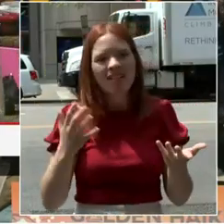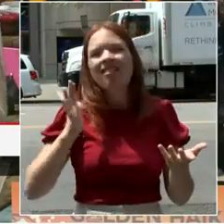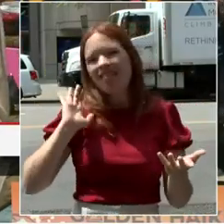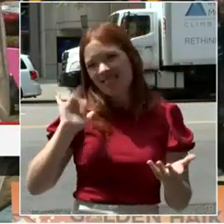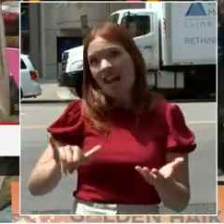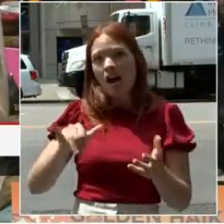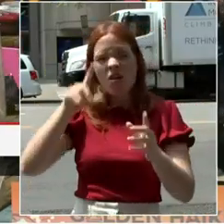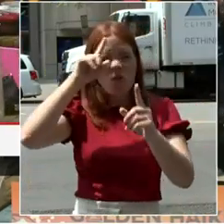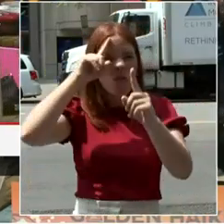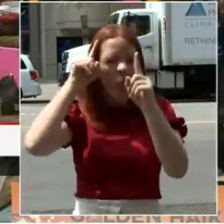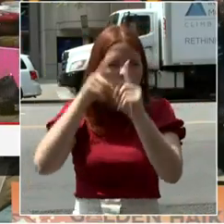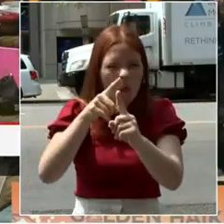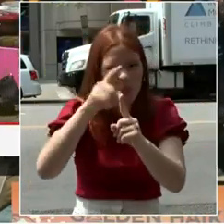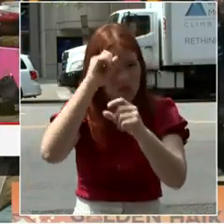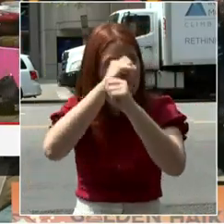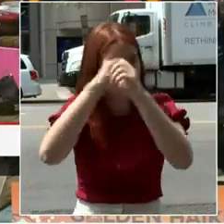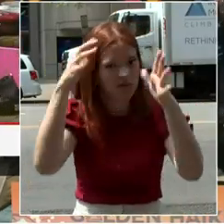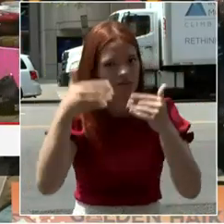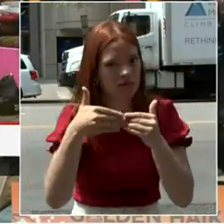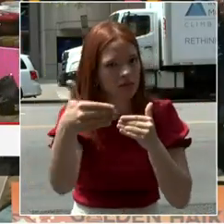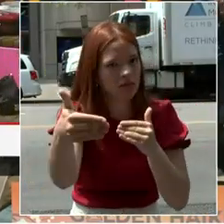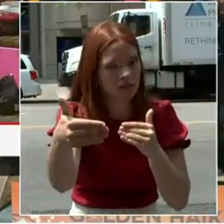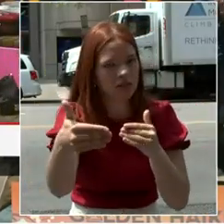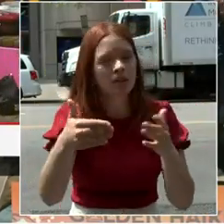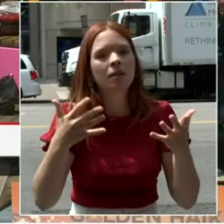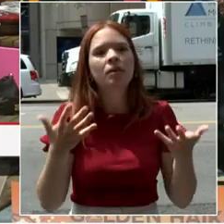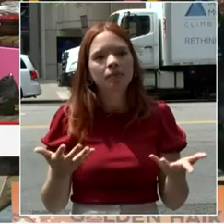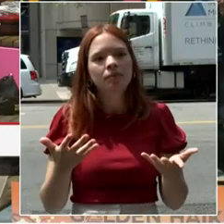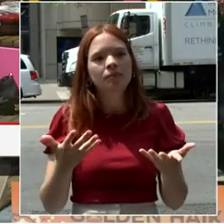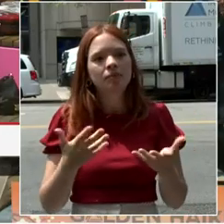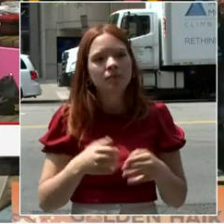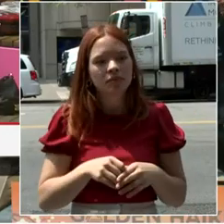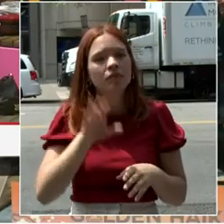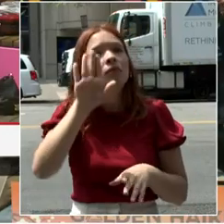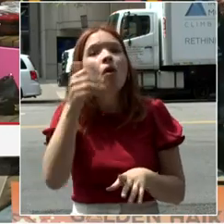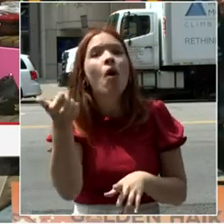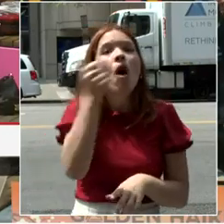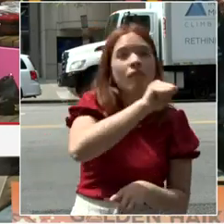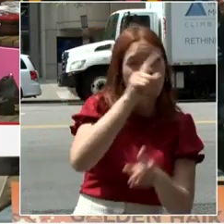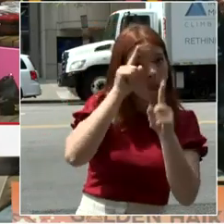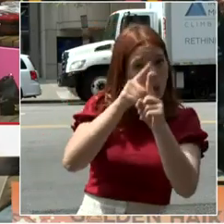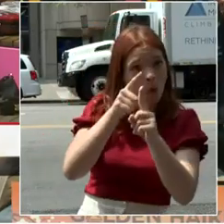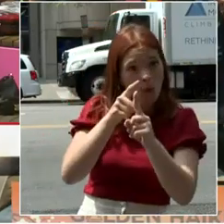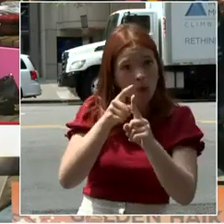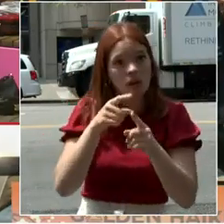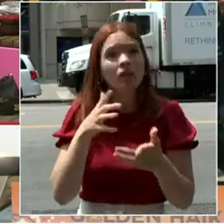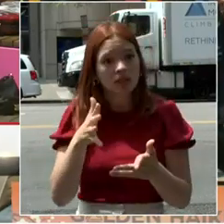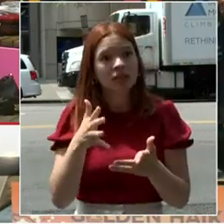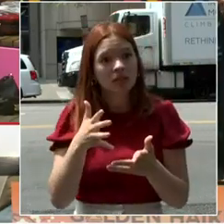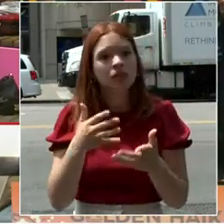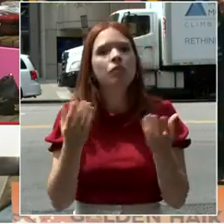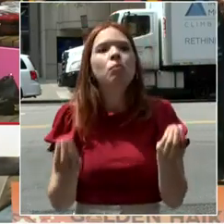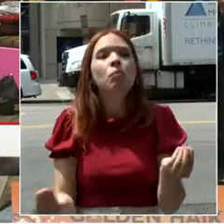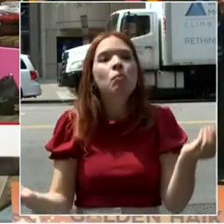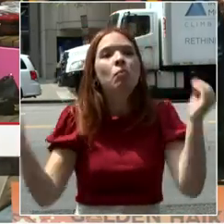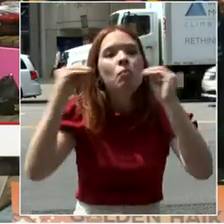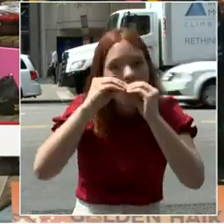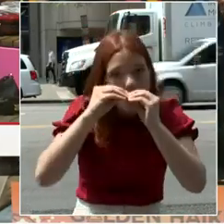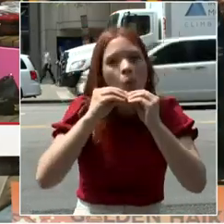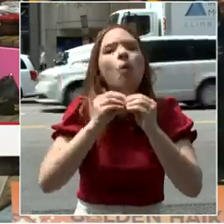of our businesses in downtown D.C. that are African American businesses to invest in a black